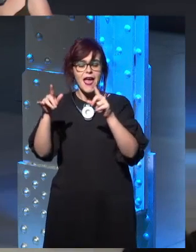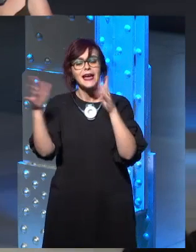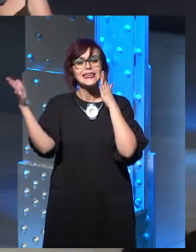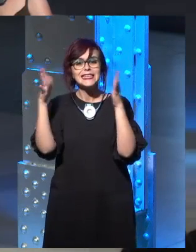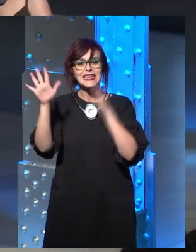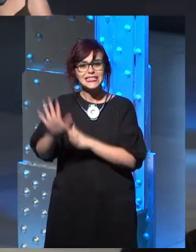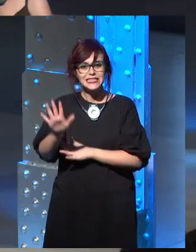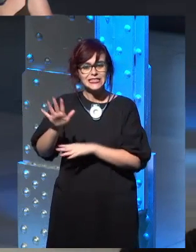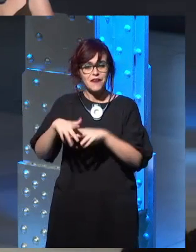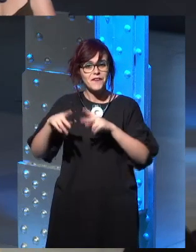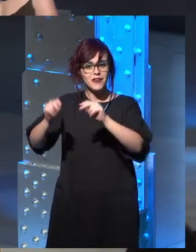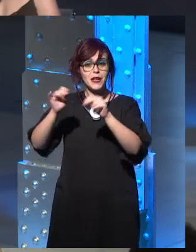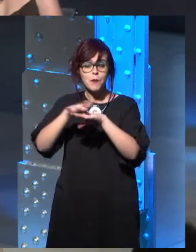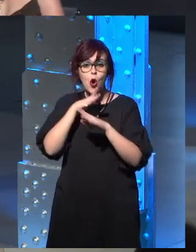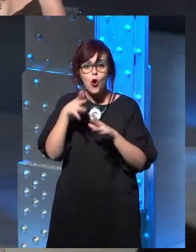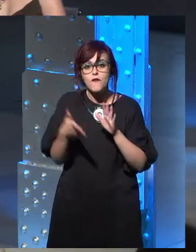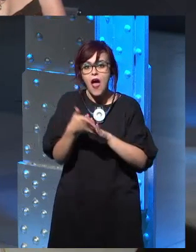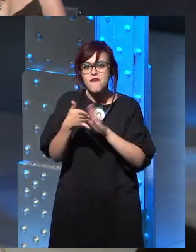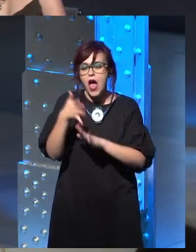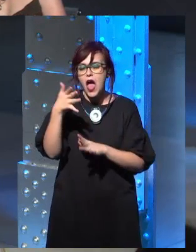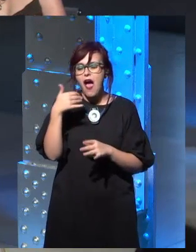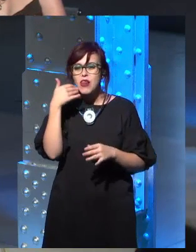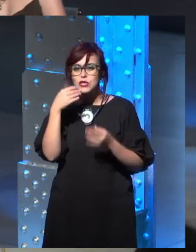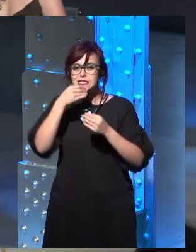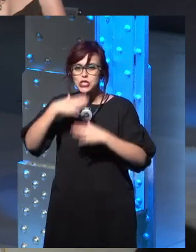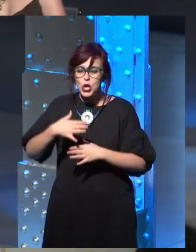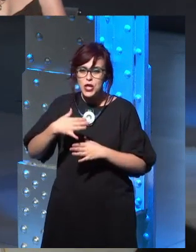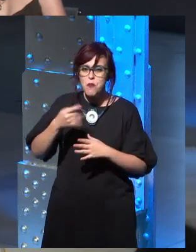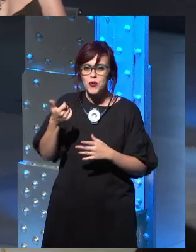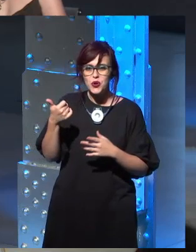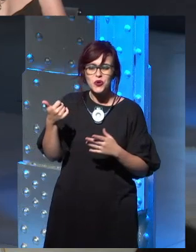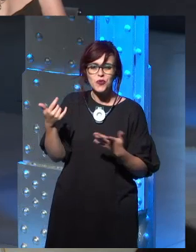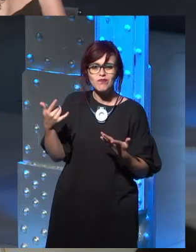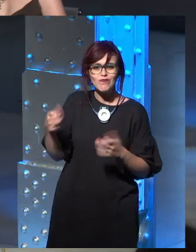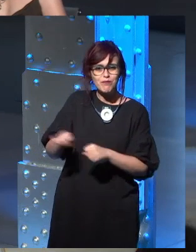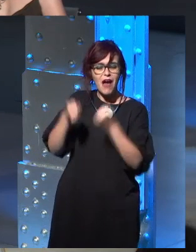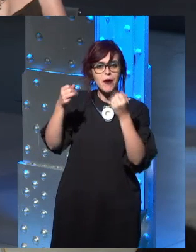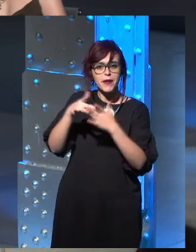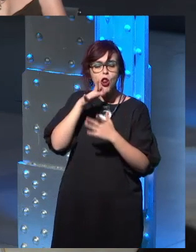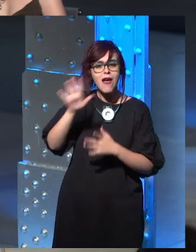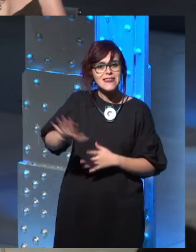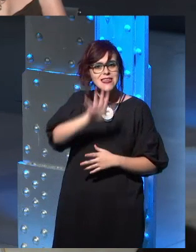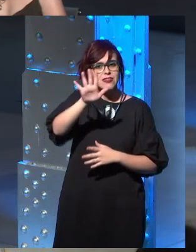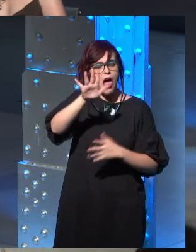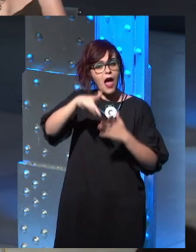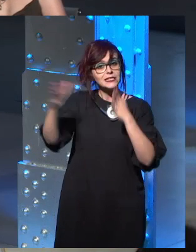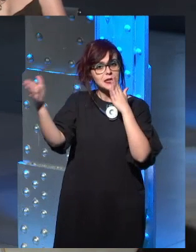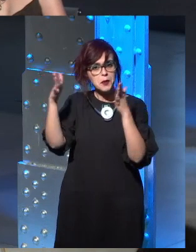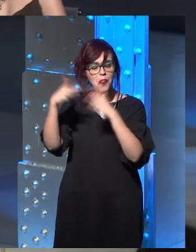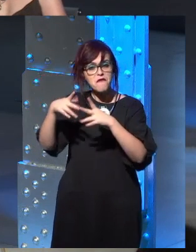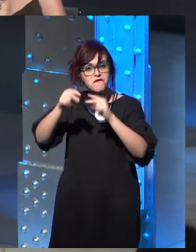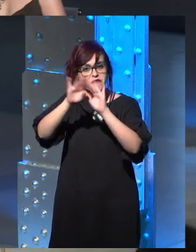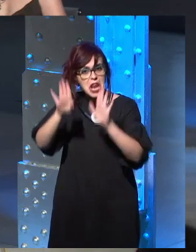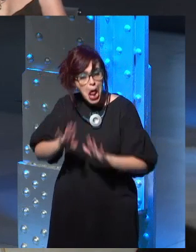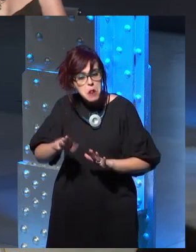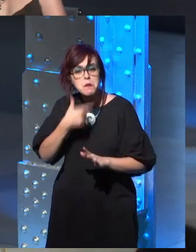spoilers. I, I said, uh, I, I was very unhappy with how it ended, and I felt, I didn't need to see any